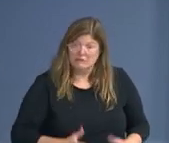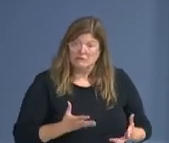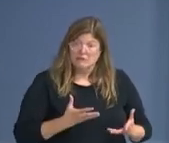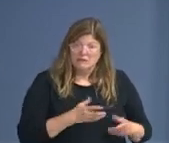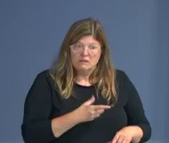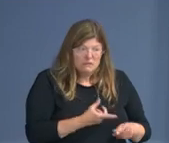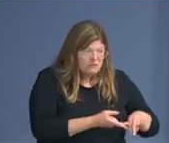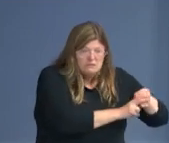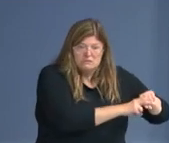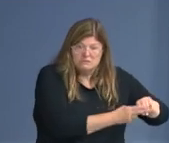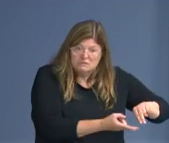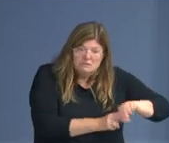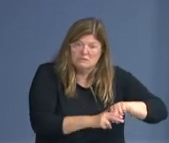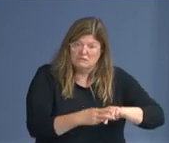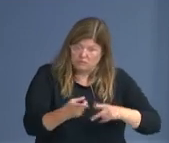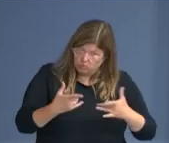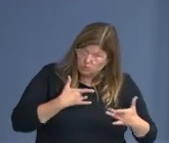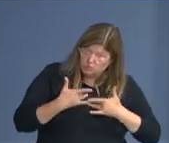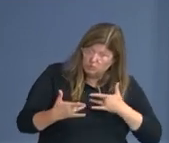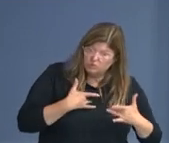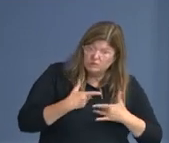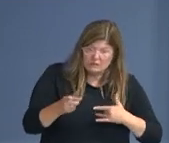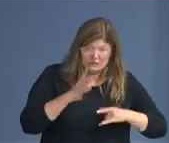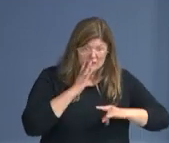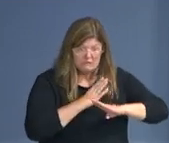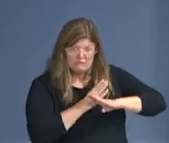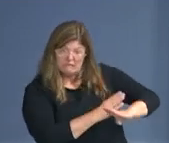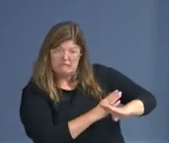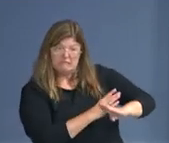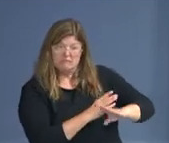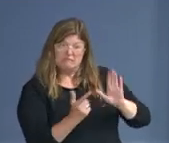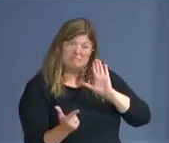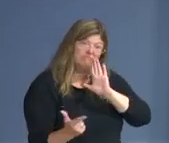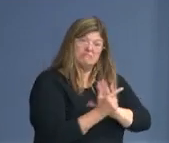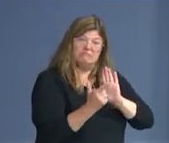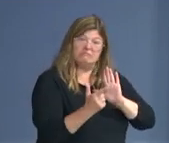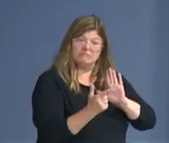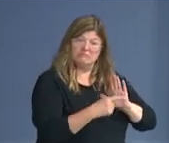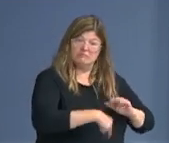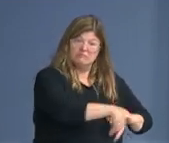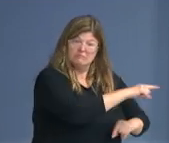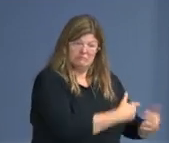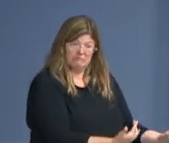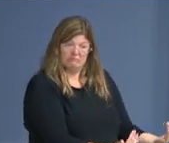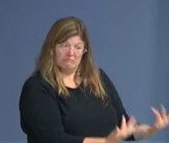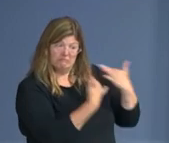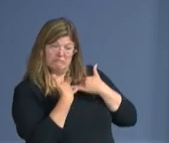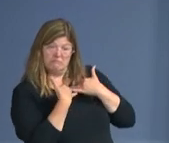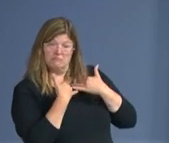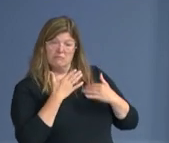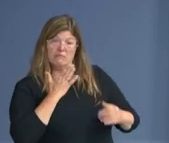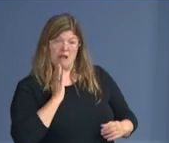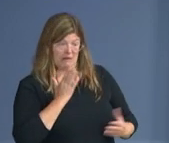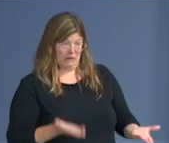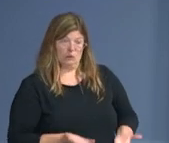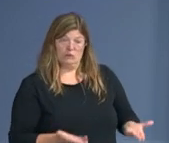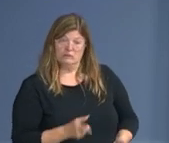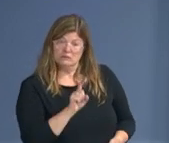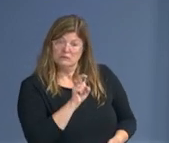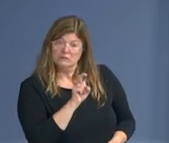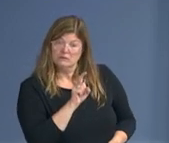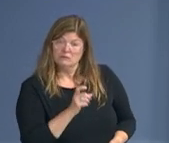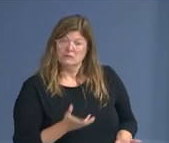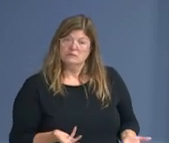So this is not a question that I don't get often. Part of if you are observing the types of